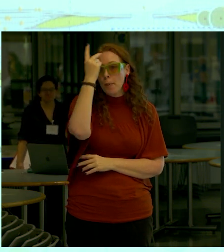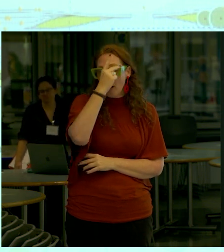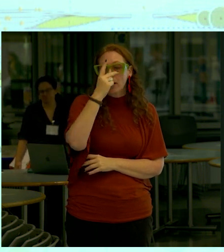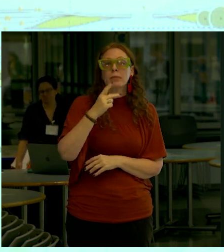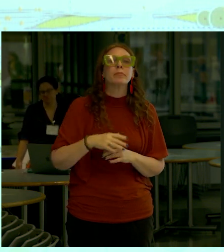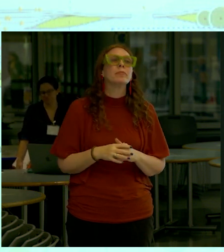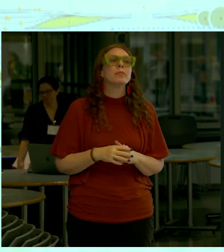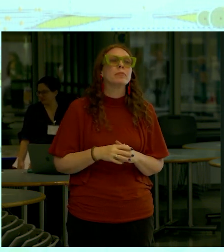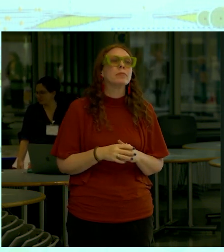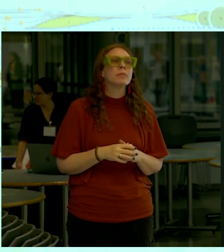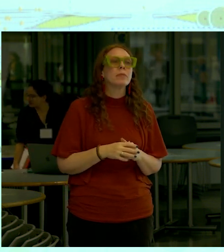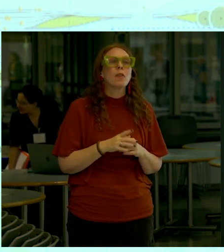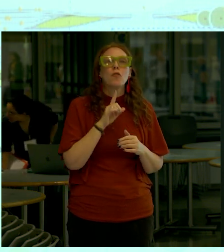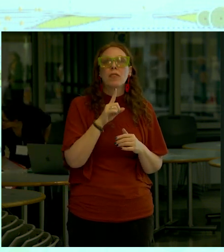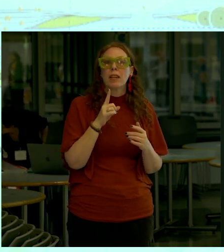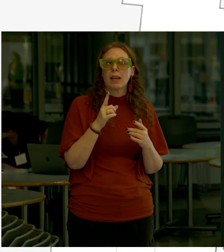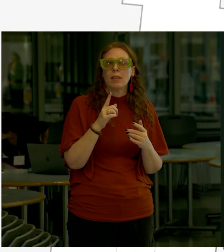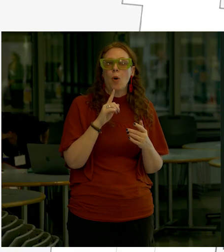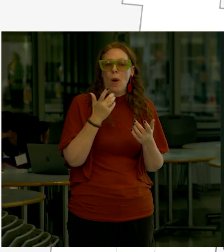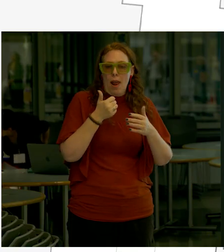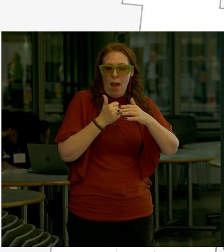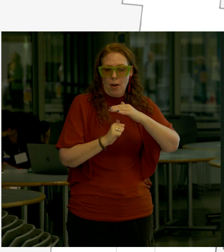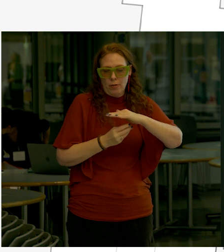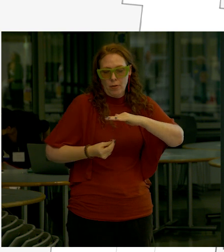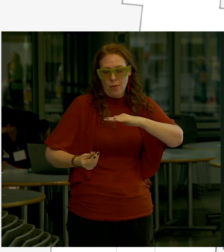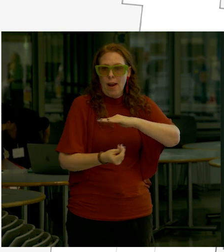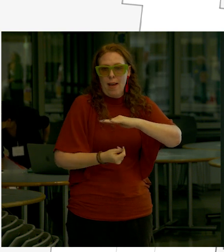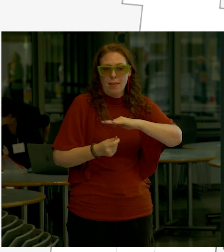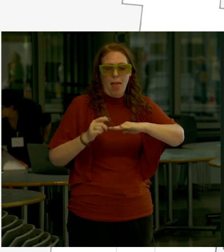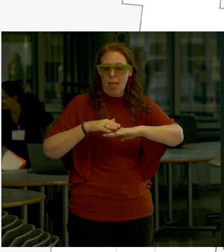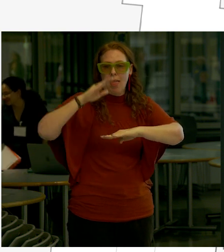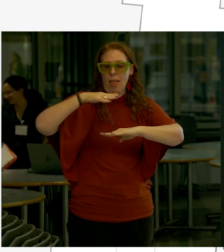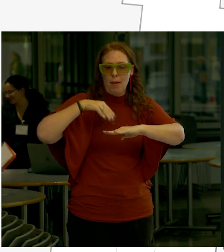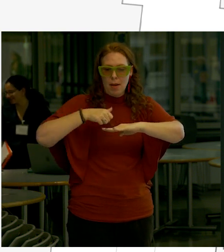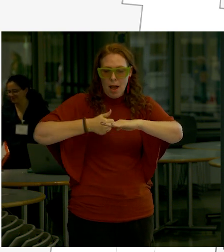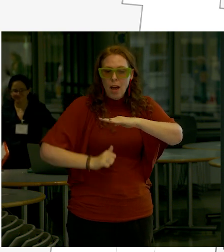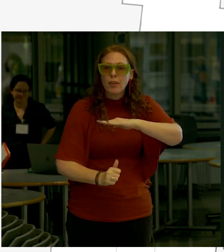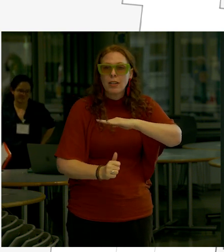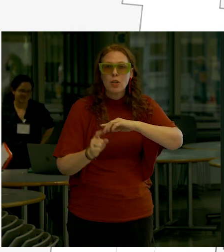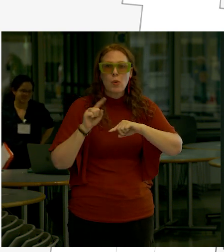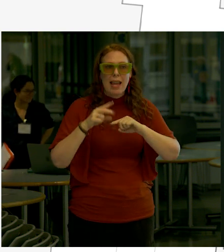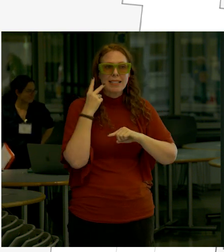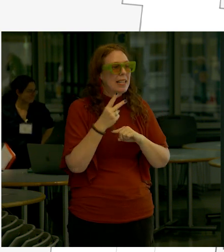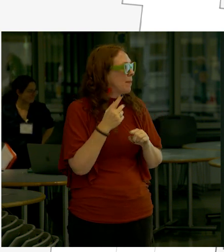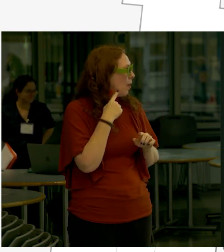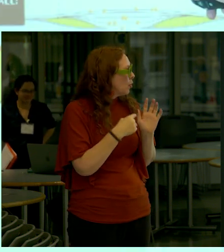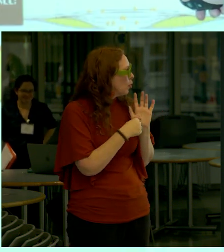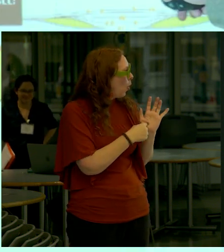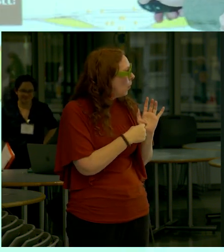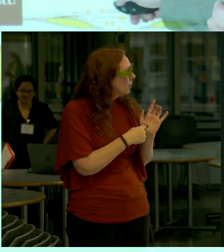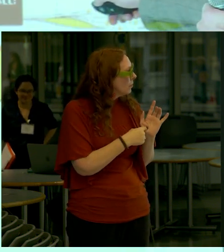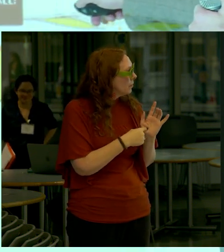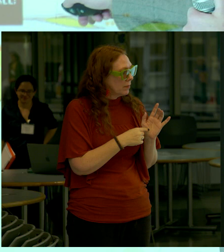by what's taking place underground not by what's taking place on top of the ground you can't really see it here but I'll show this in later